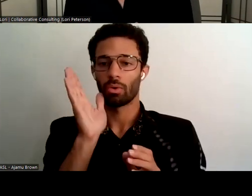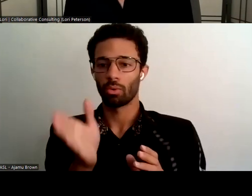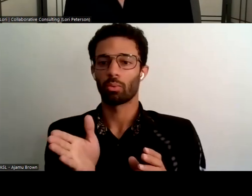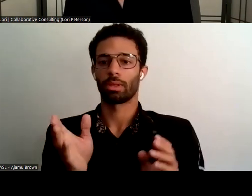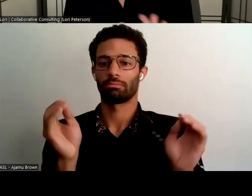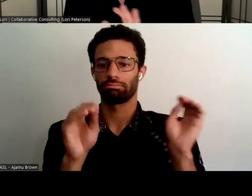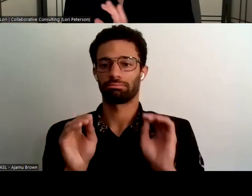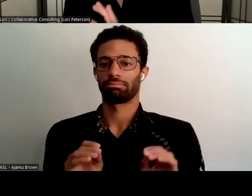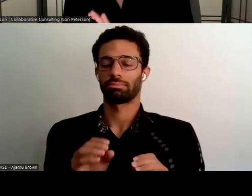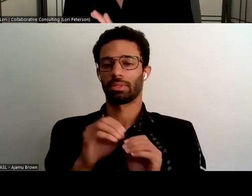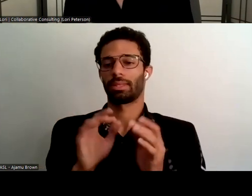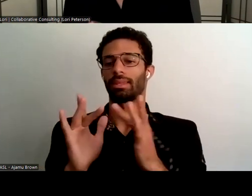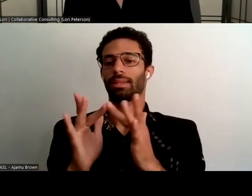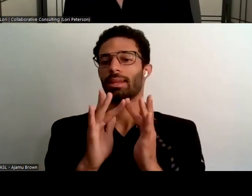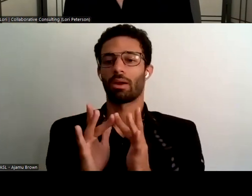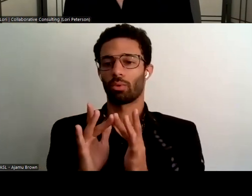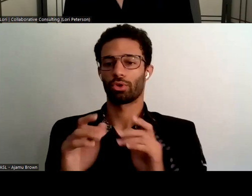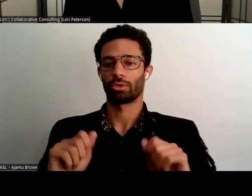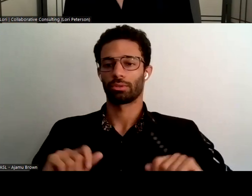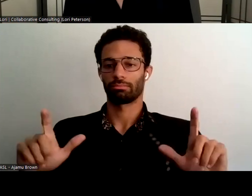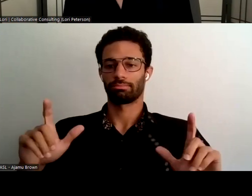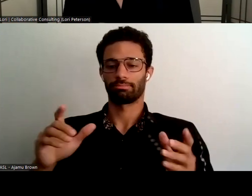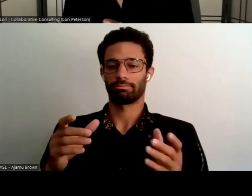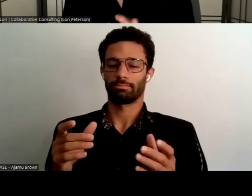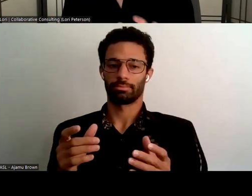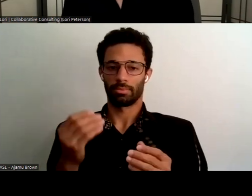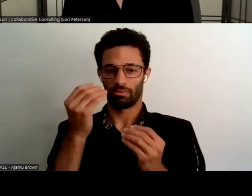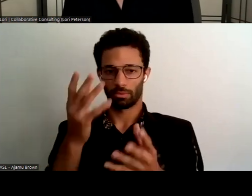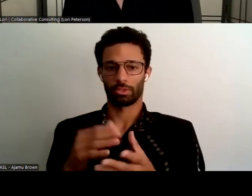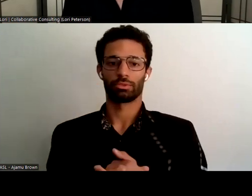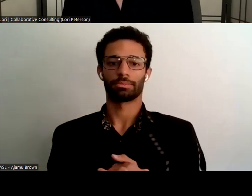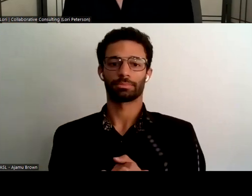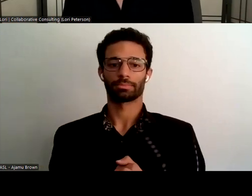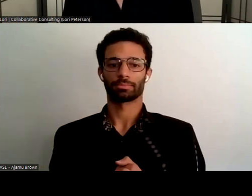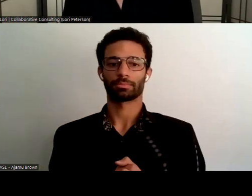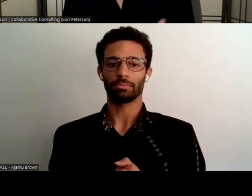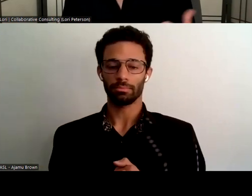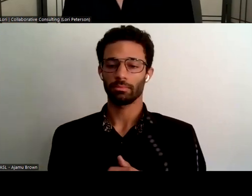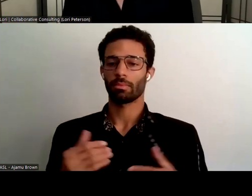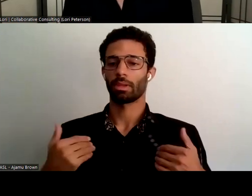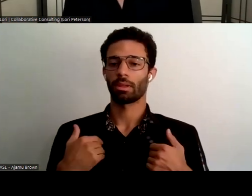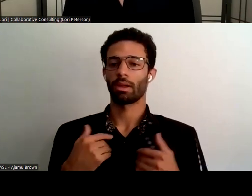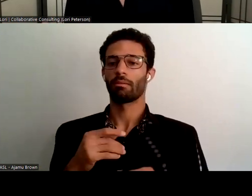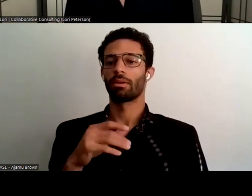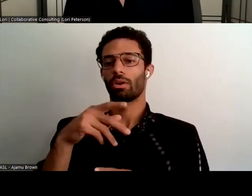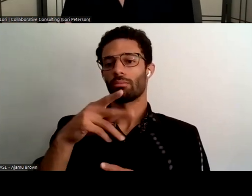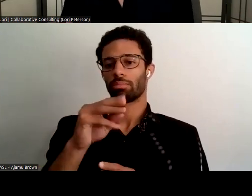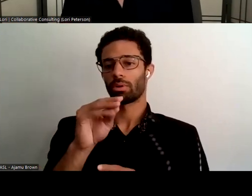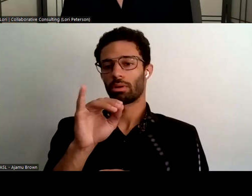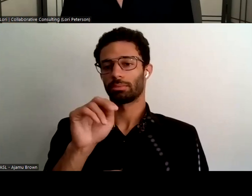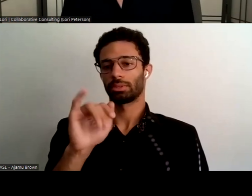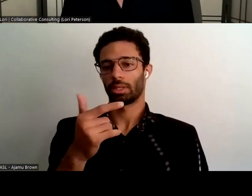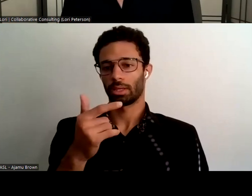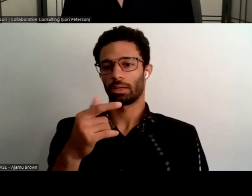current state of the network more from that quantitative perspective we're doing promising practices which is looking at what are other states